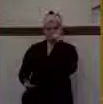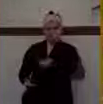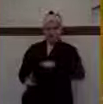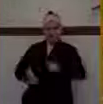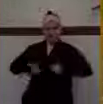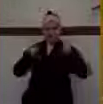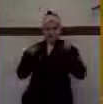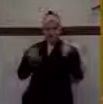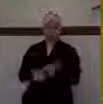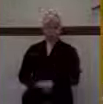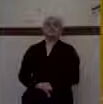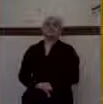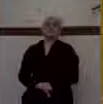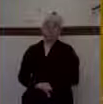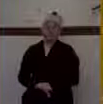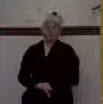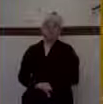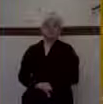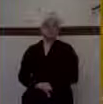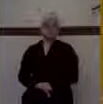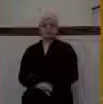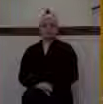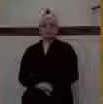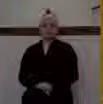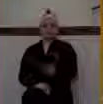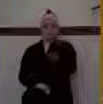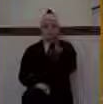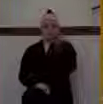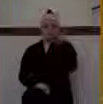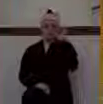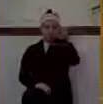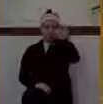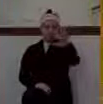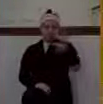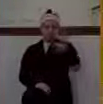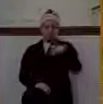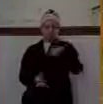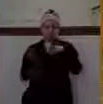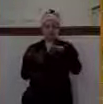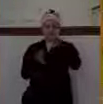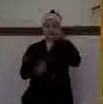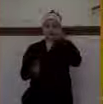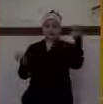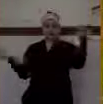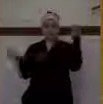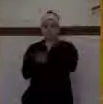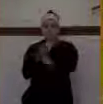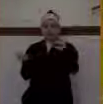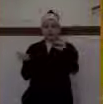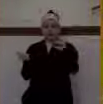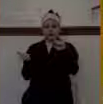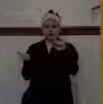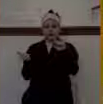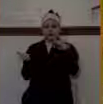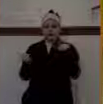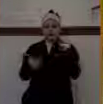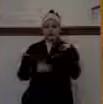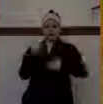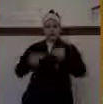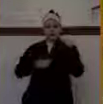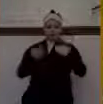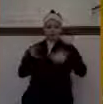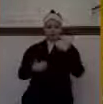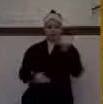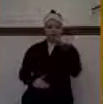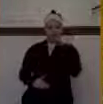get anything else. It is spiritually destructive to live a lie rather than facing the truth. Rehoboam